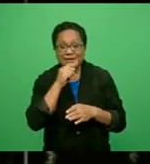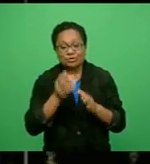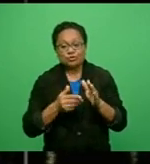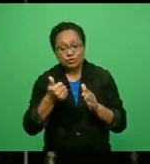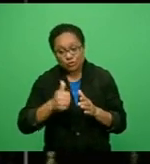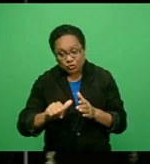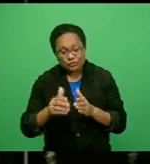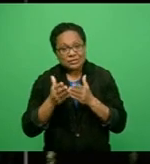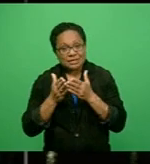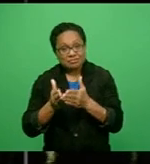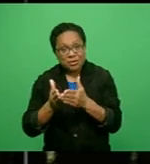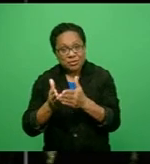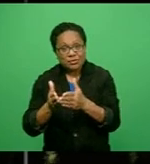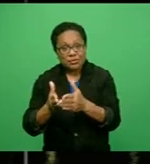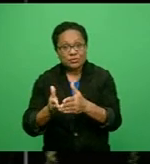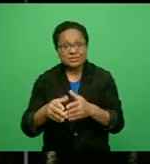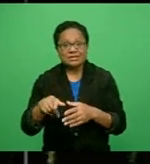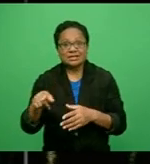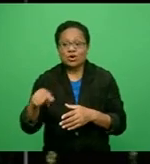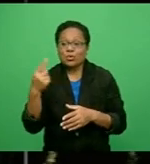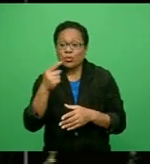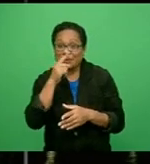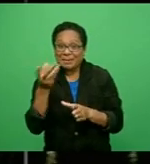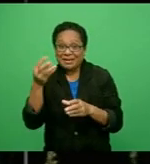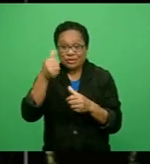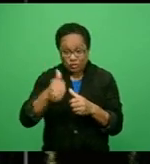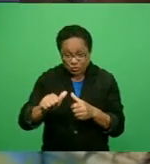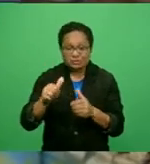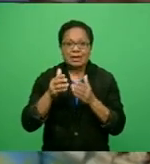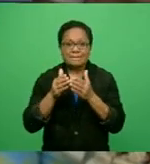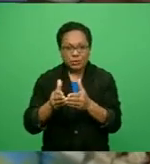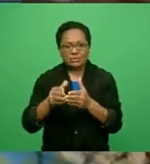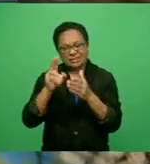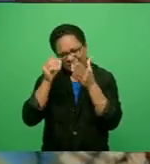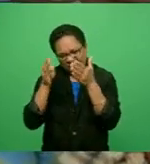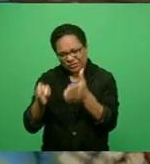the rights of all travelers need equal attention. Jossain Anunga reports.